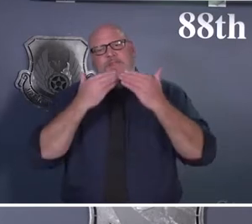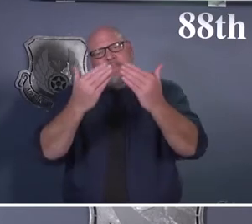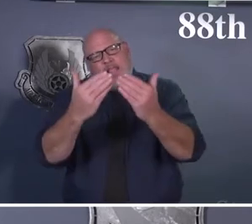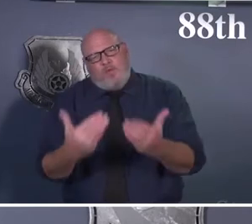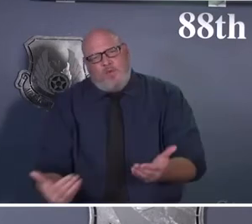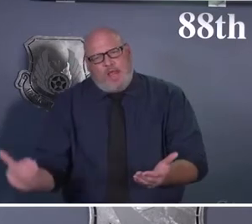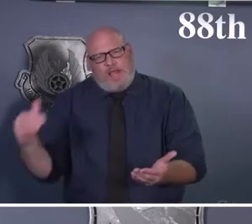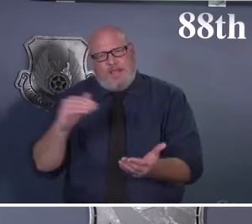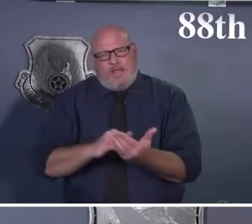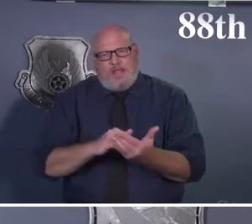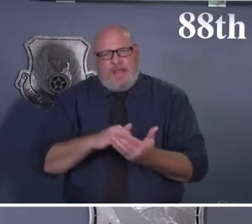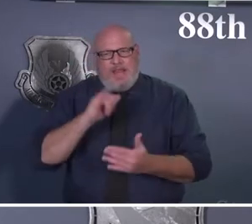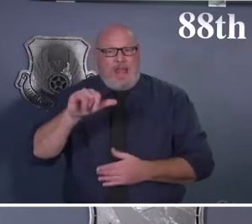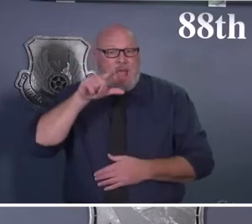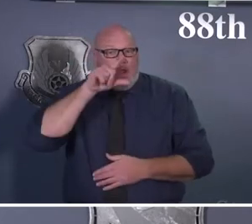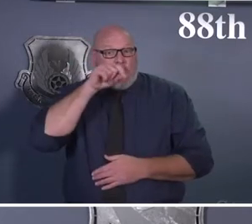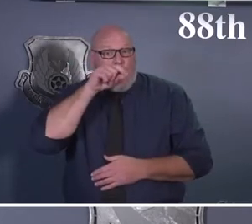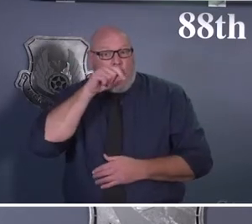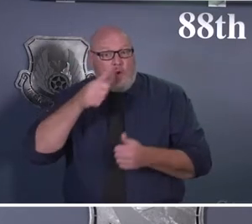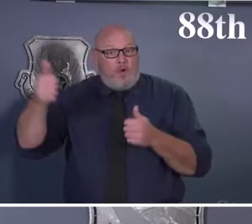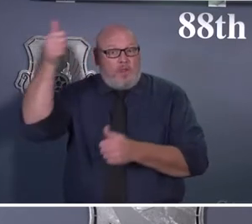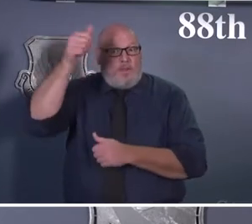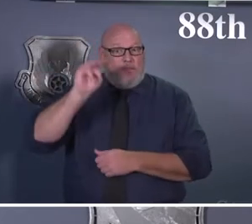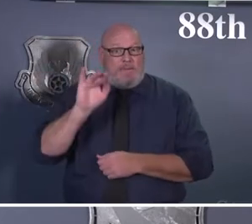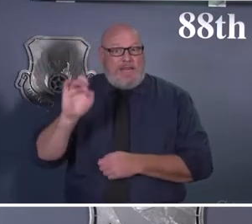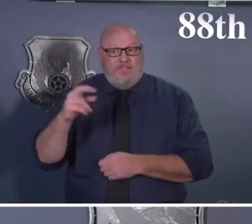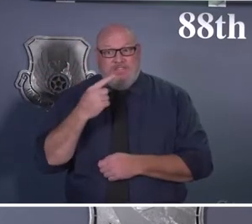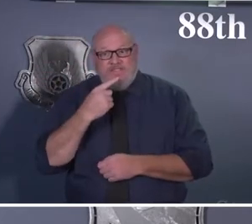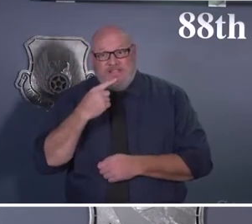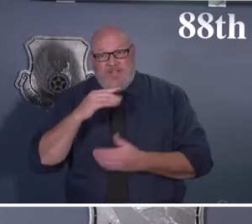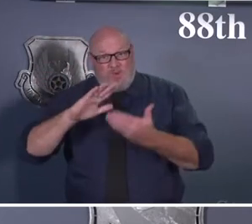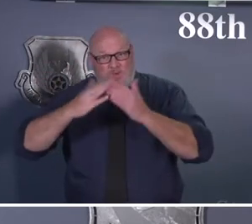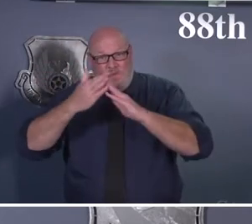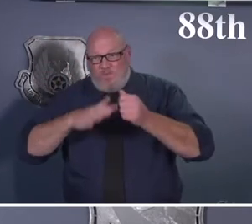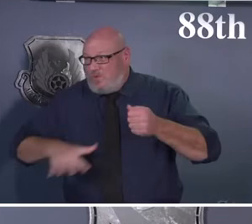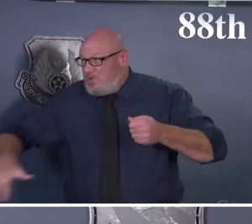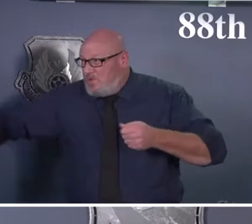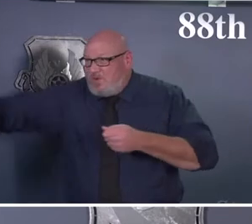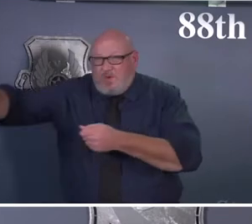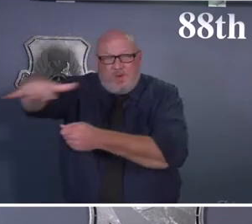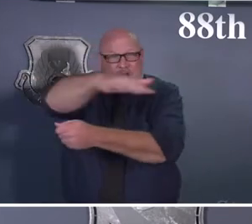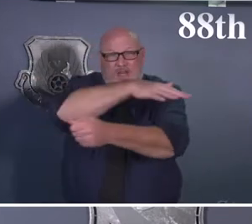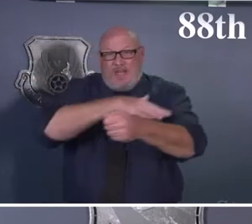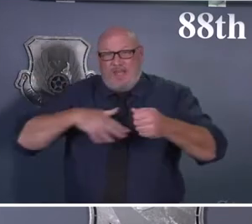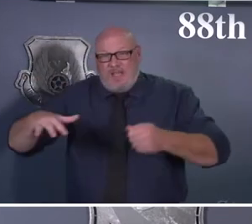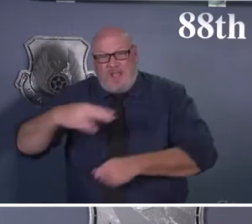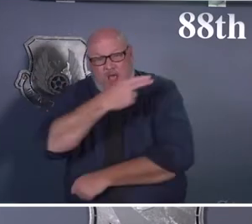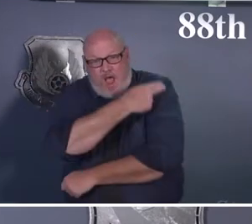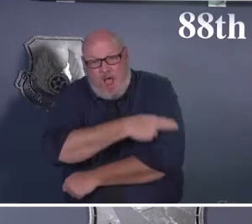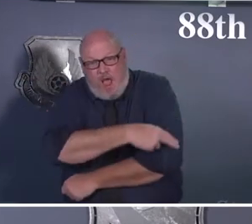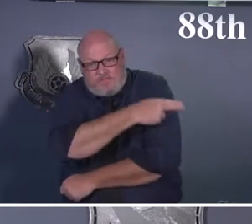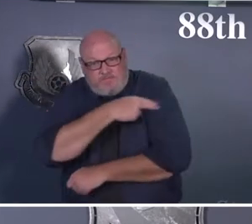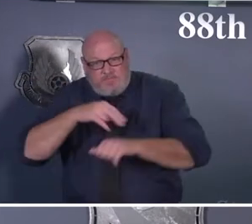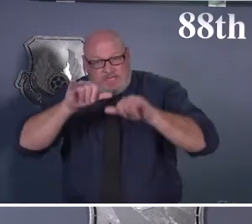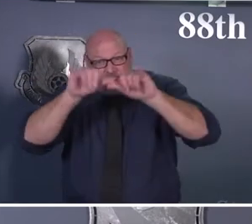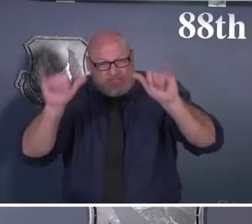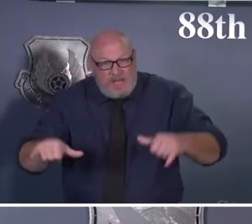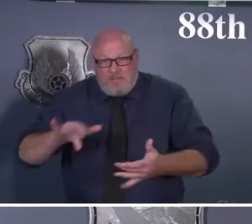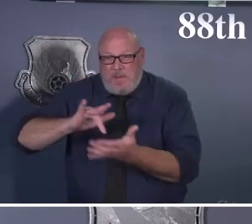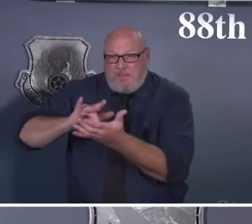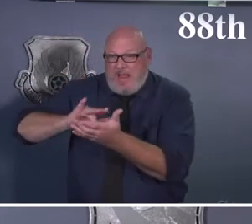caregivers out there in our community, certainly in our medical center who have seen us through the surge of the Omicron variant.